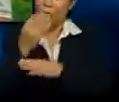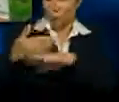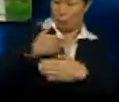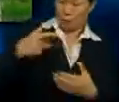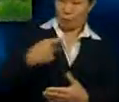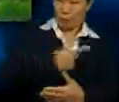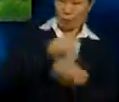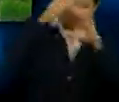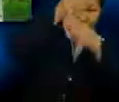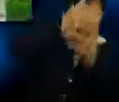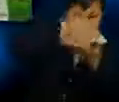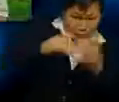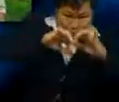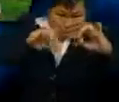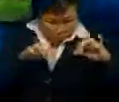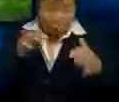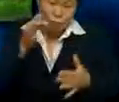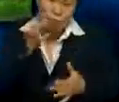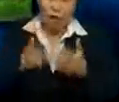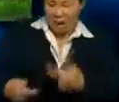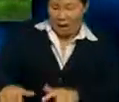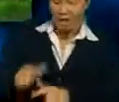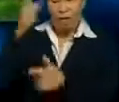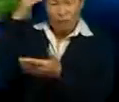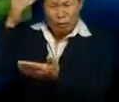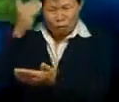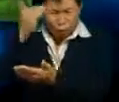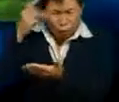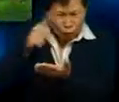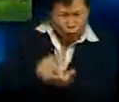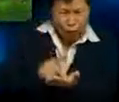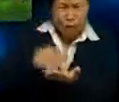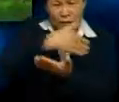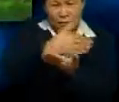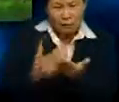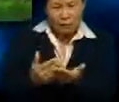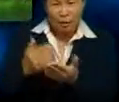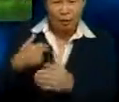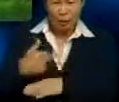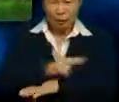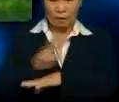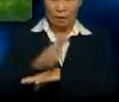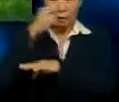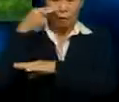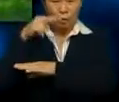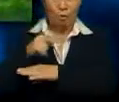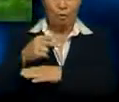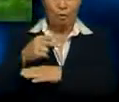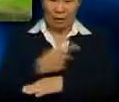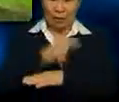dissect this palm oil fruit, let us get familiarized with some of the jargons that are used with respect to palm oil.